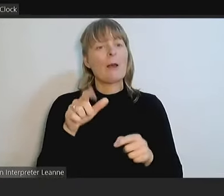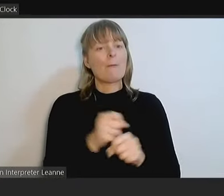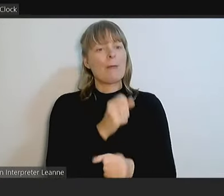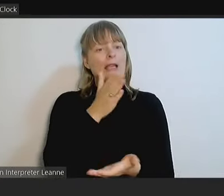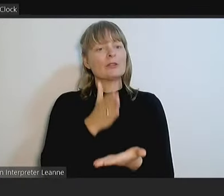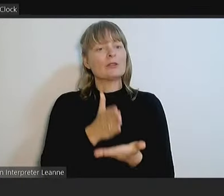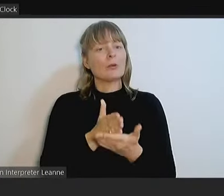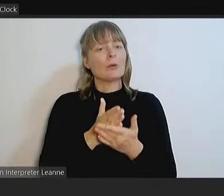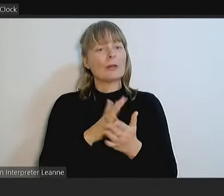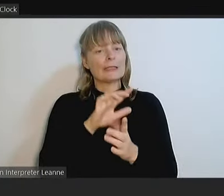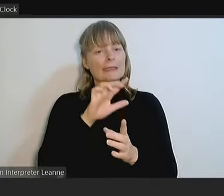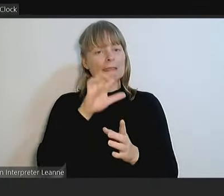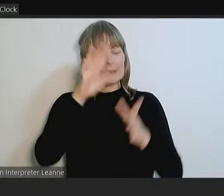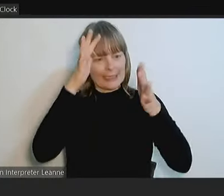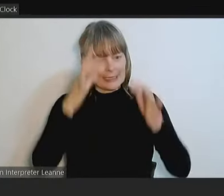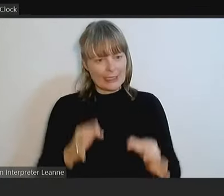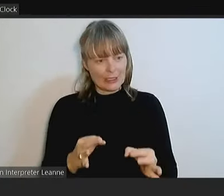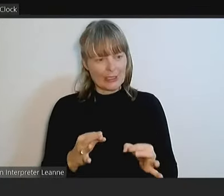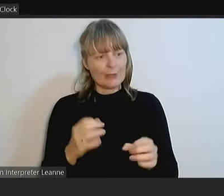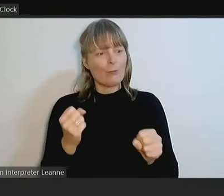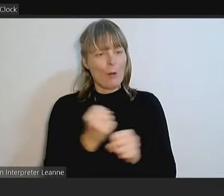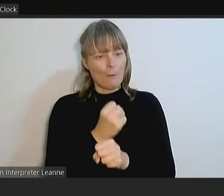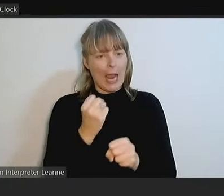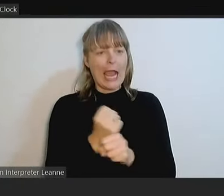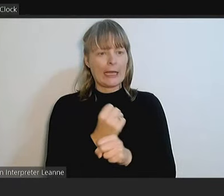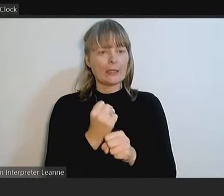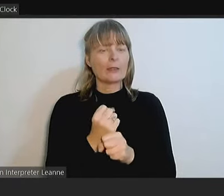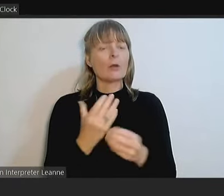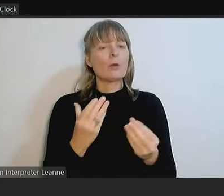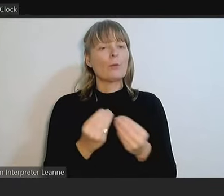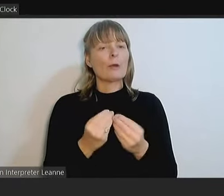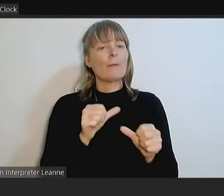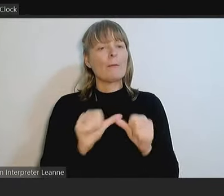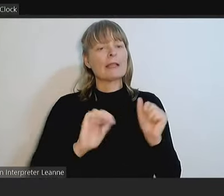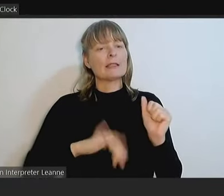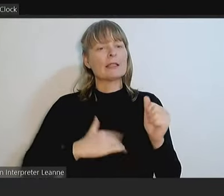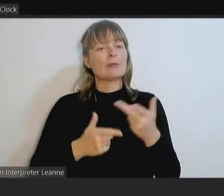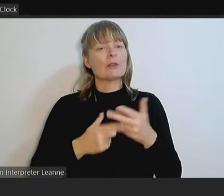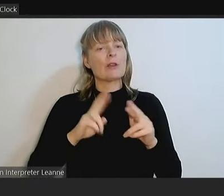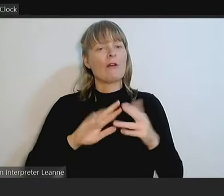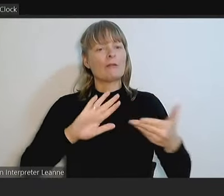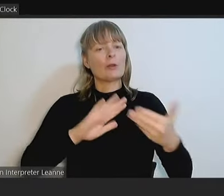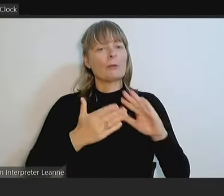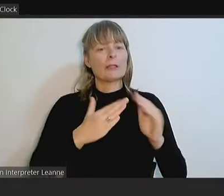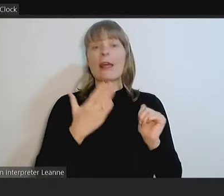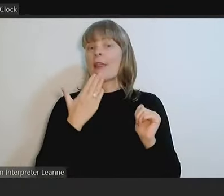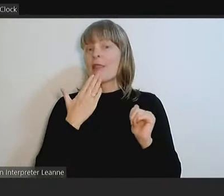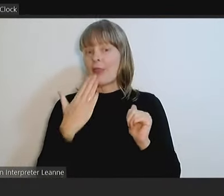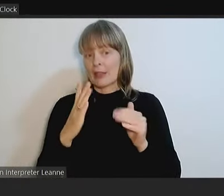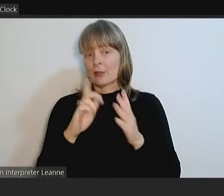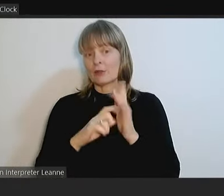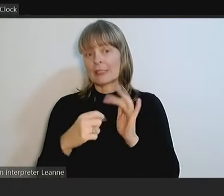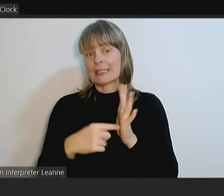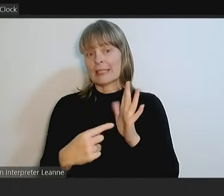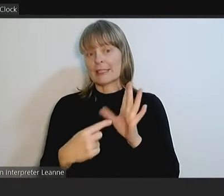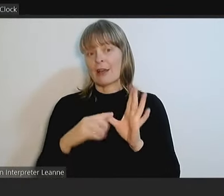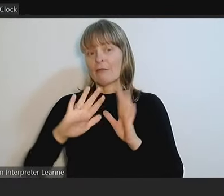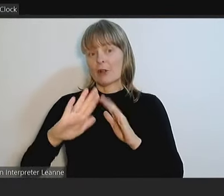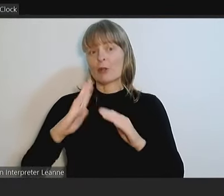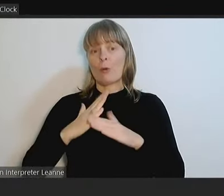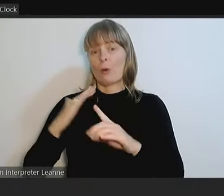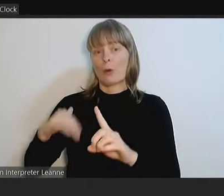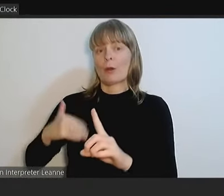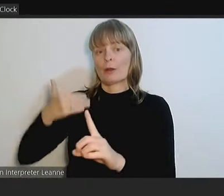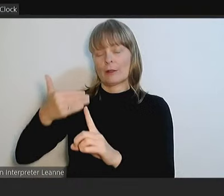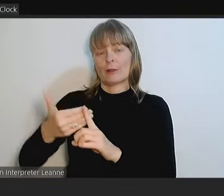best interest of our community. Thank you Jacinta for your service and commitment. Whittlesea Council is